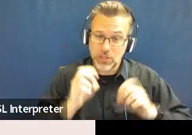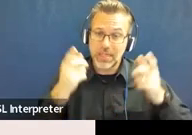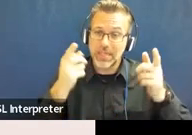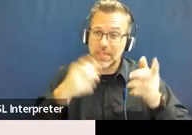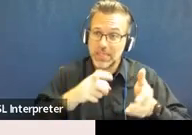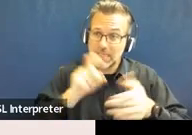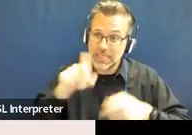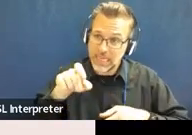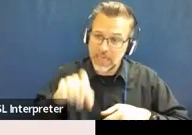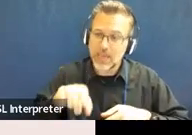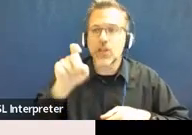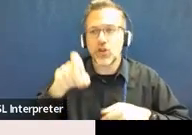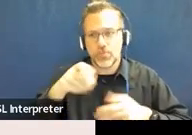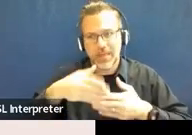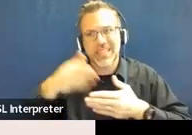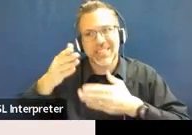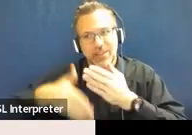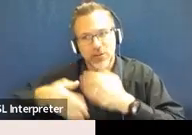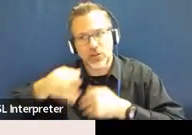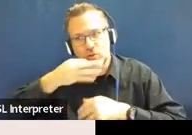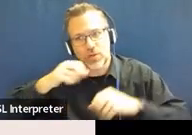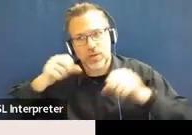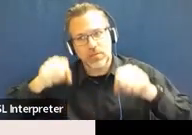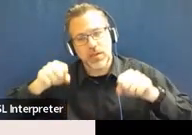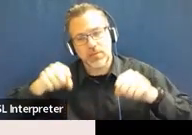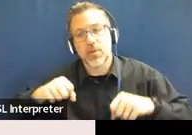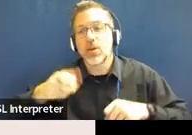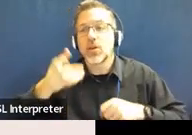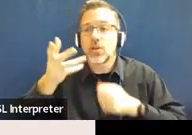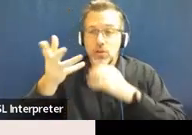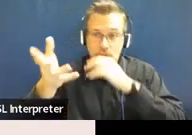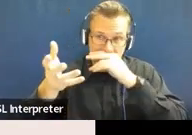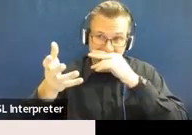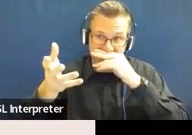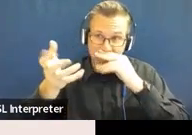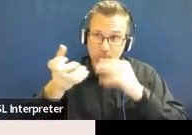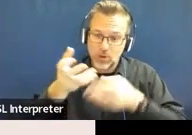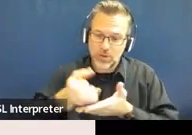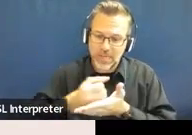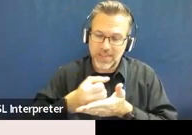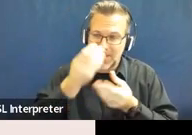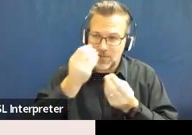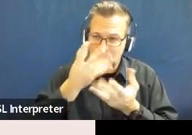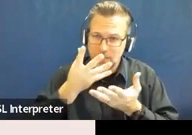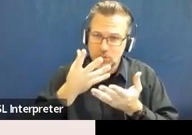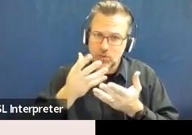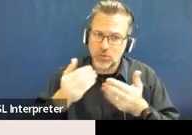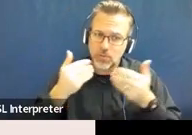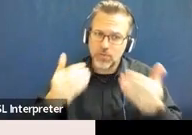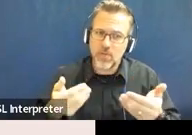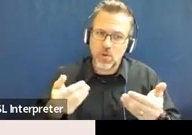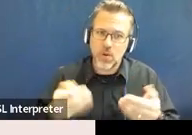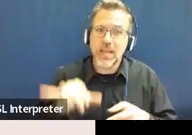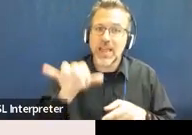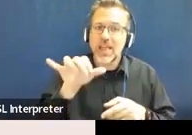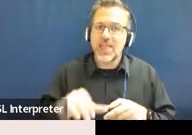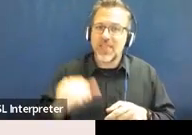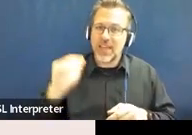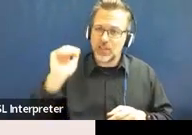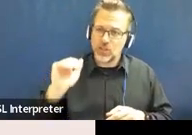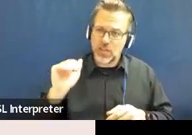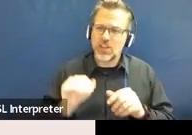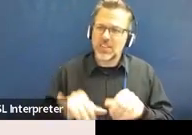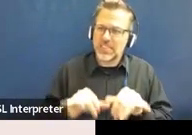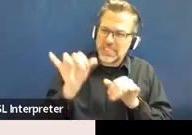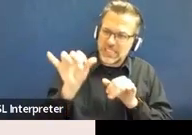because, again, you're going to want to get this information to to be able to move forward. But that child would remain in that placement